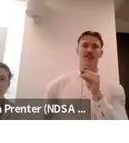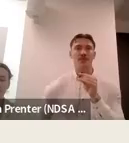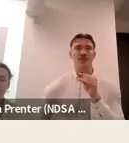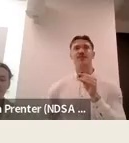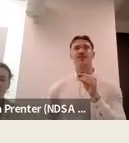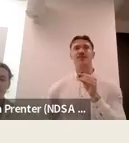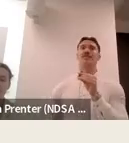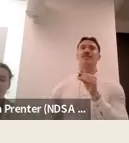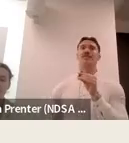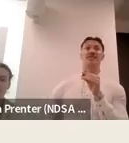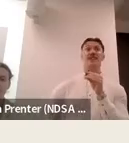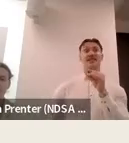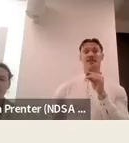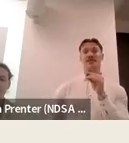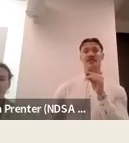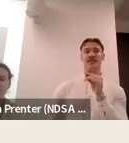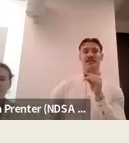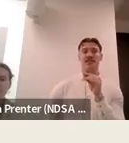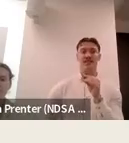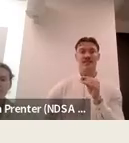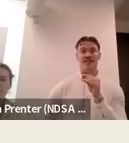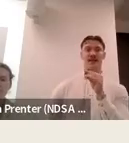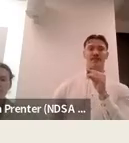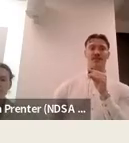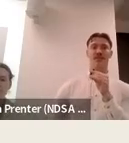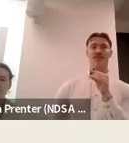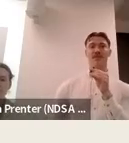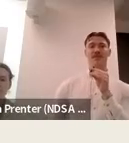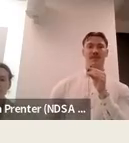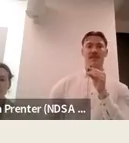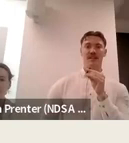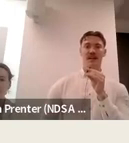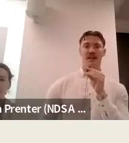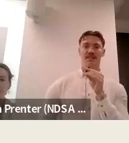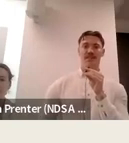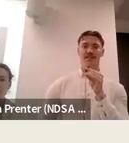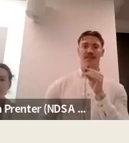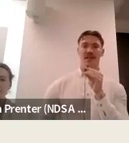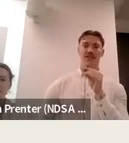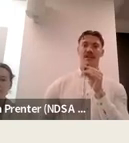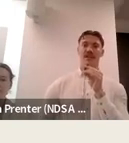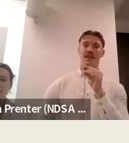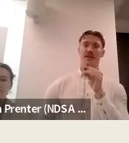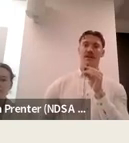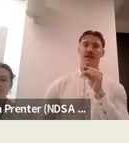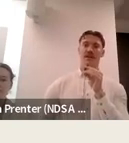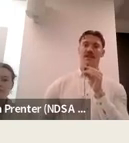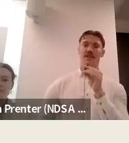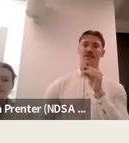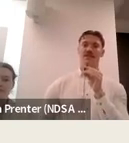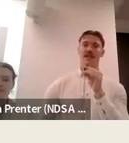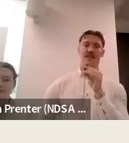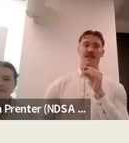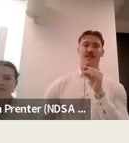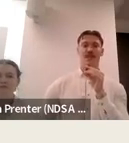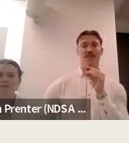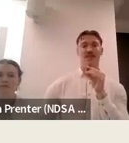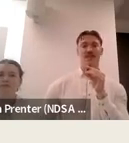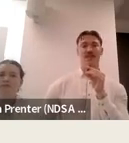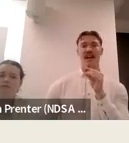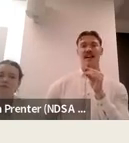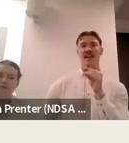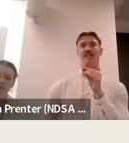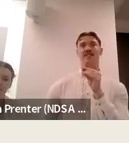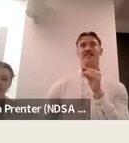so what tools do we use at the national disabled students association um so we've got the um pastoral care of tertiary education of